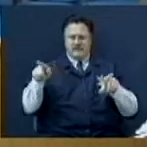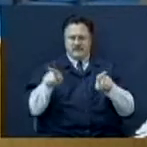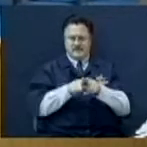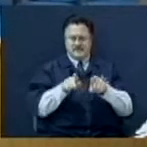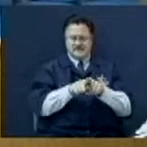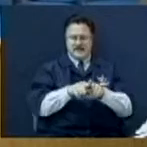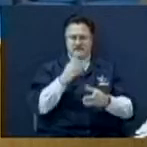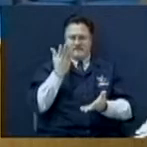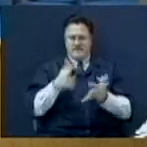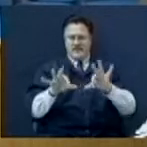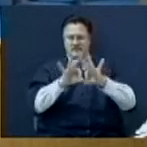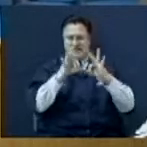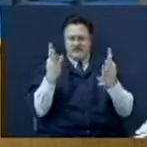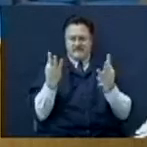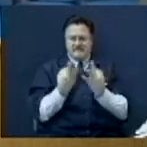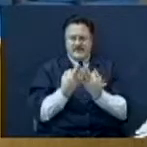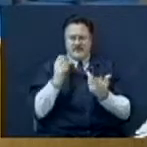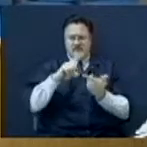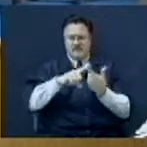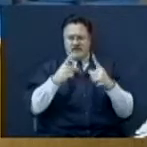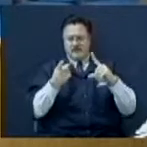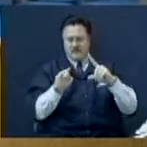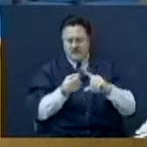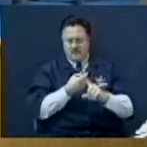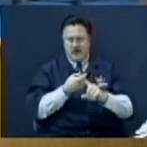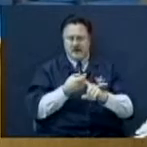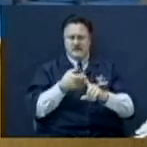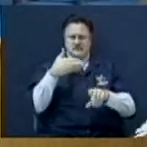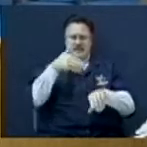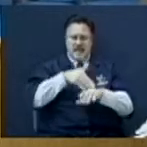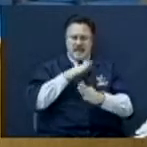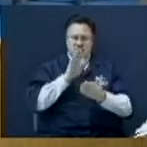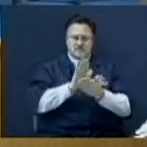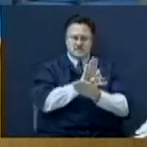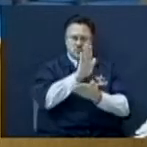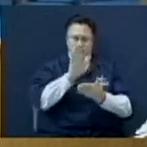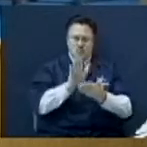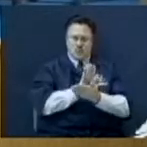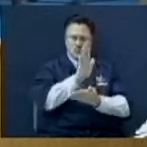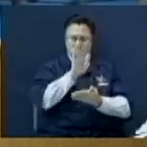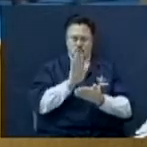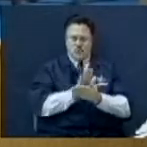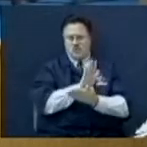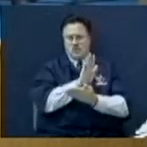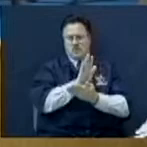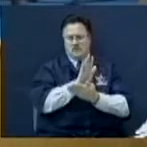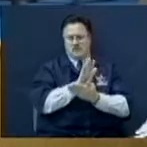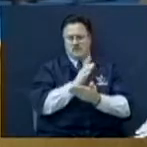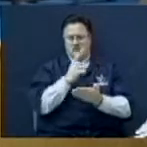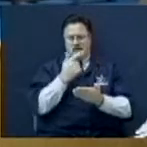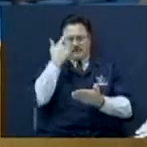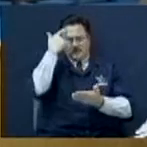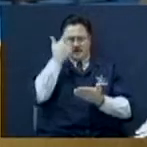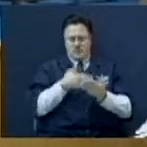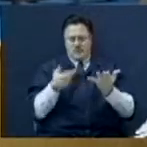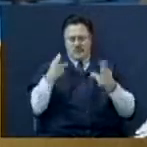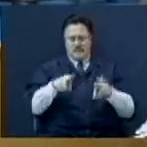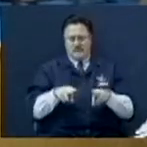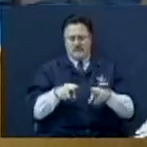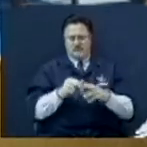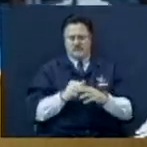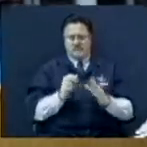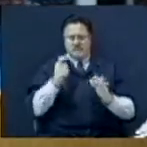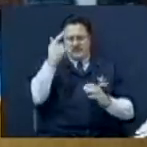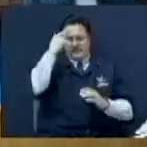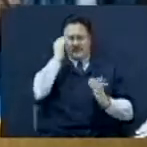family, friends, schoolmates. You're under persecution all the time. Here's what I think happens. I